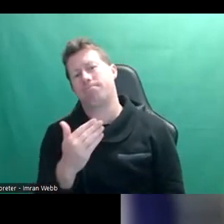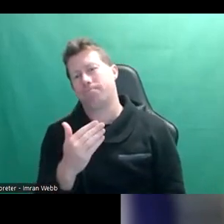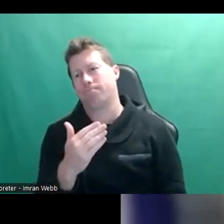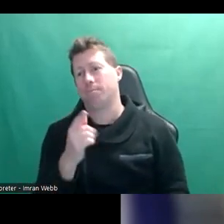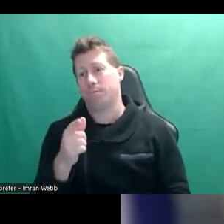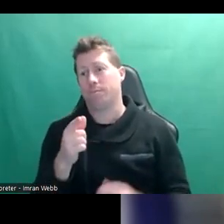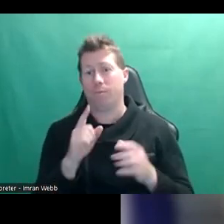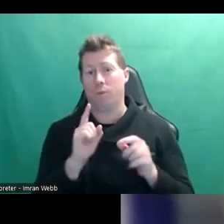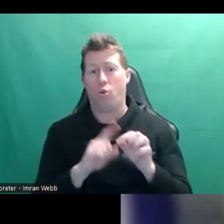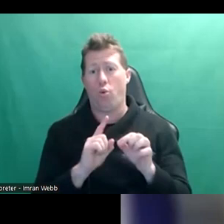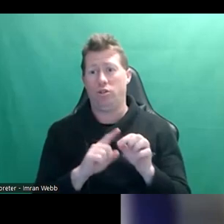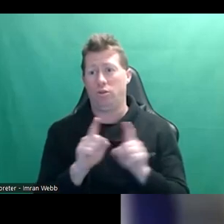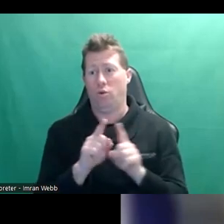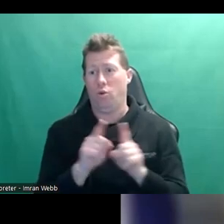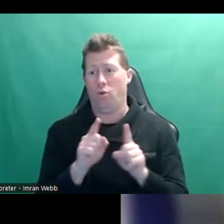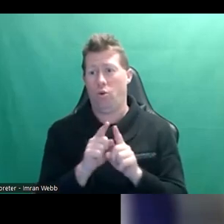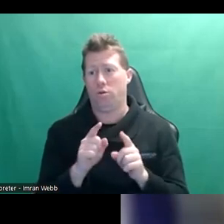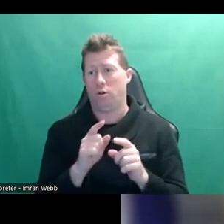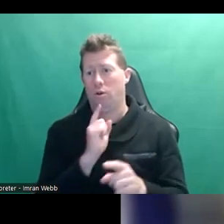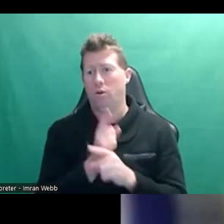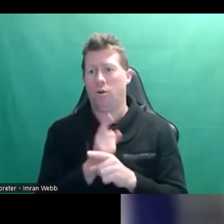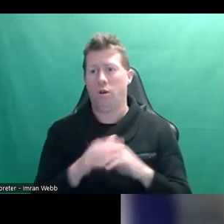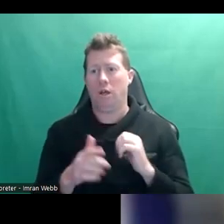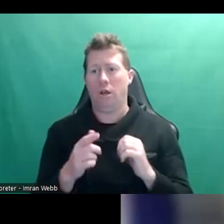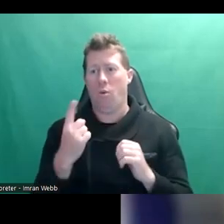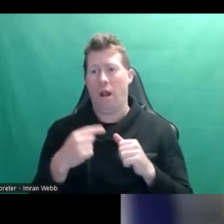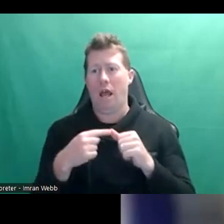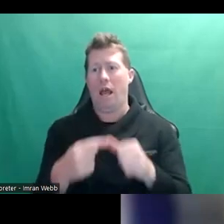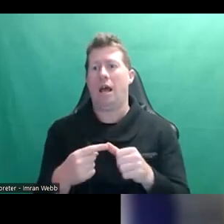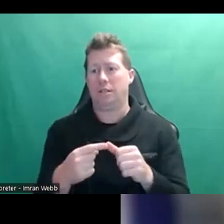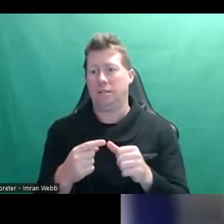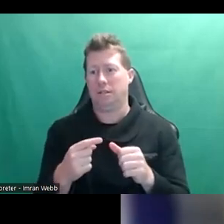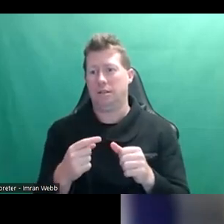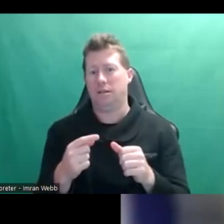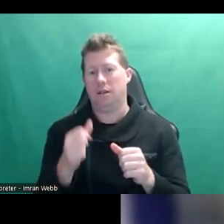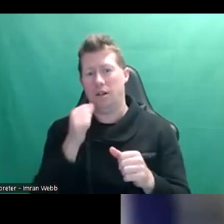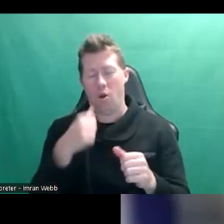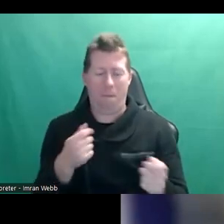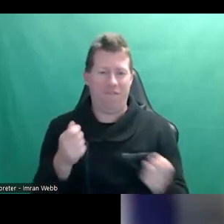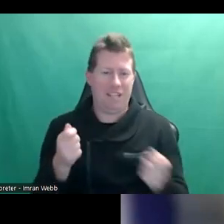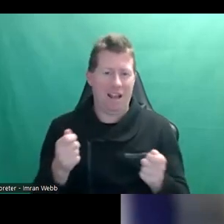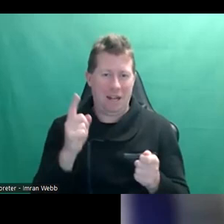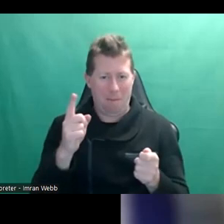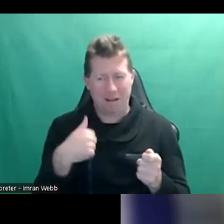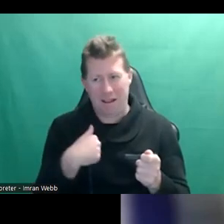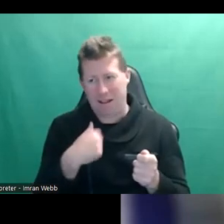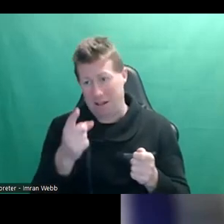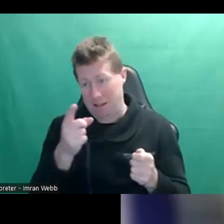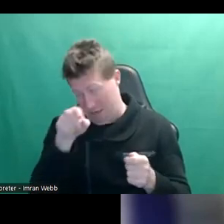question also addressed the petition, so I'll answer quickly. I know that I'm the facilitator, but I'll put my two cents in.